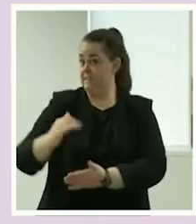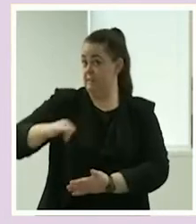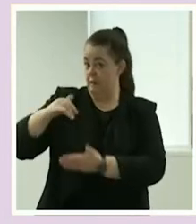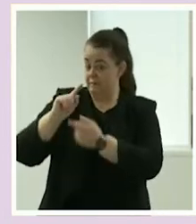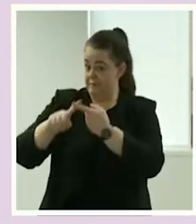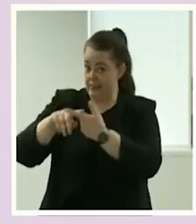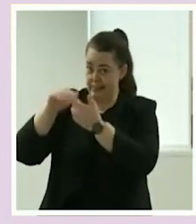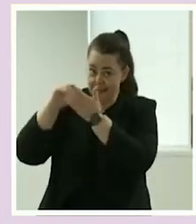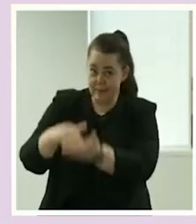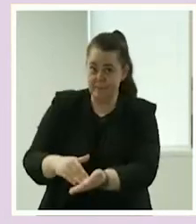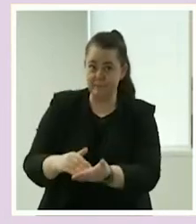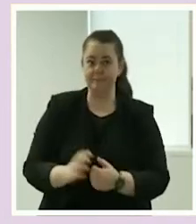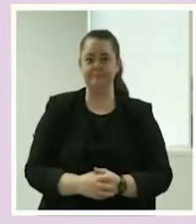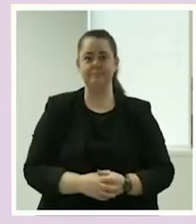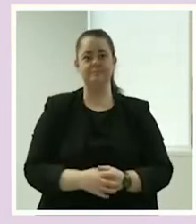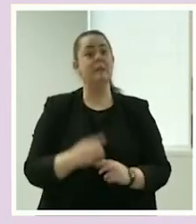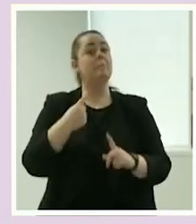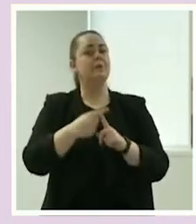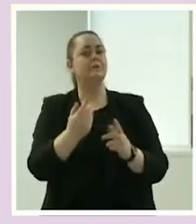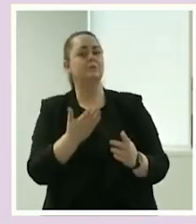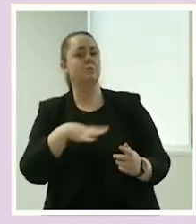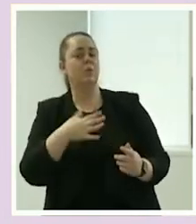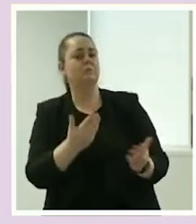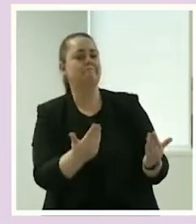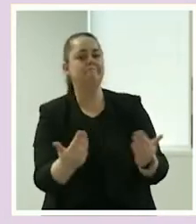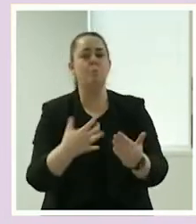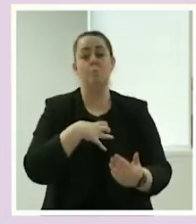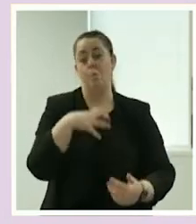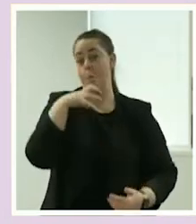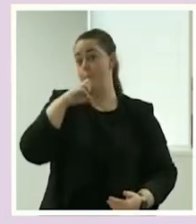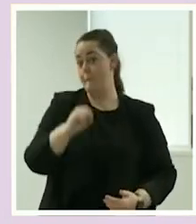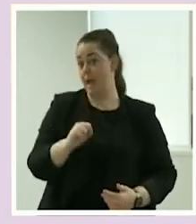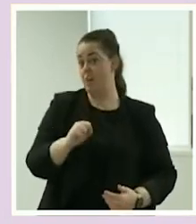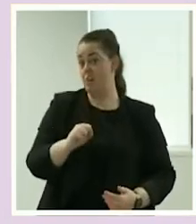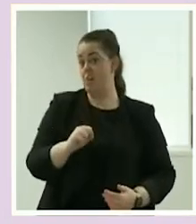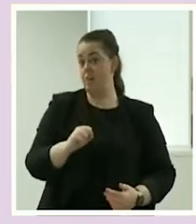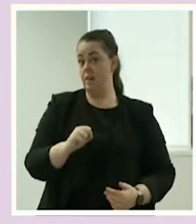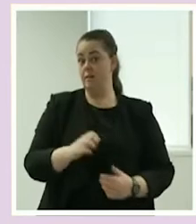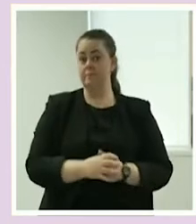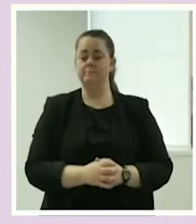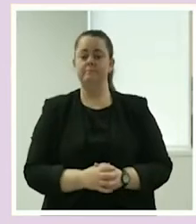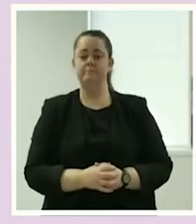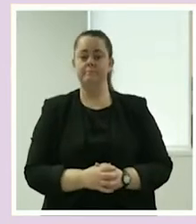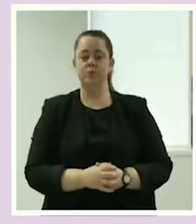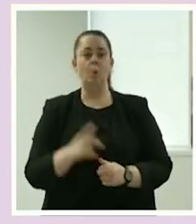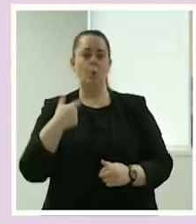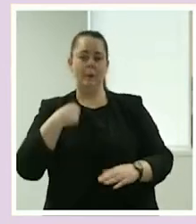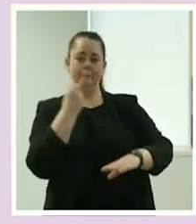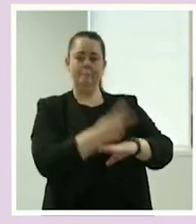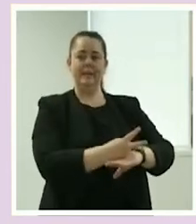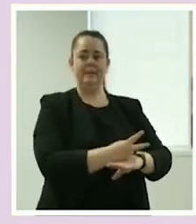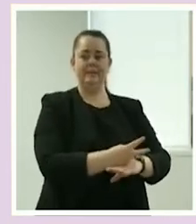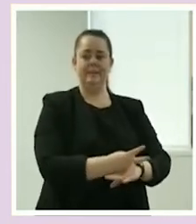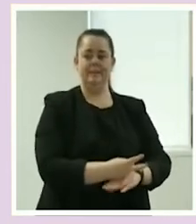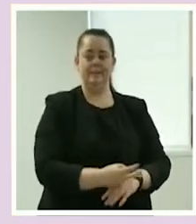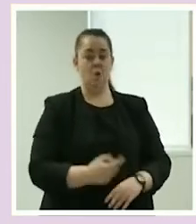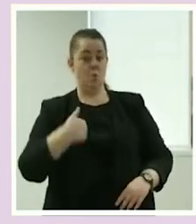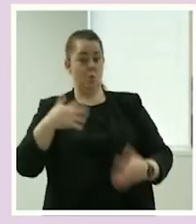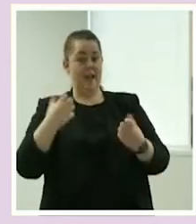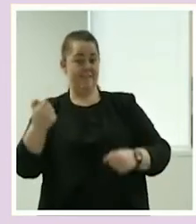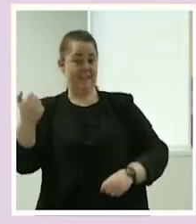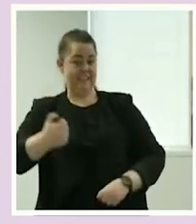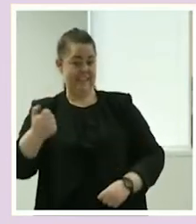representation of males with about 26% of people on the platform male versus 11% in the sector. The support providers on Mable